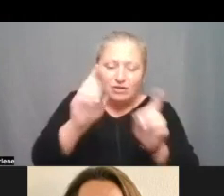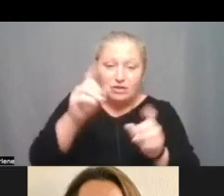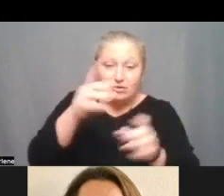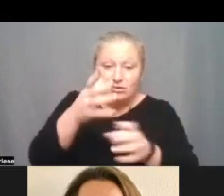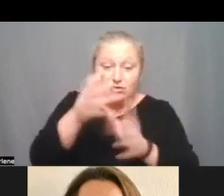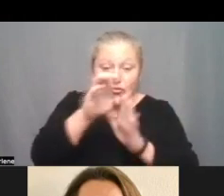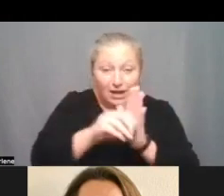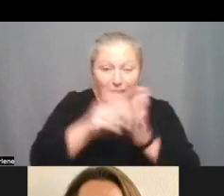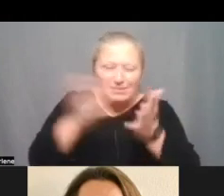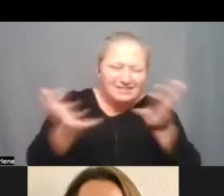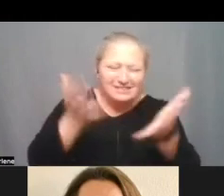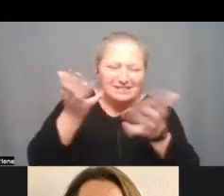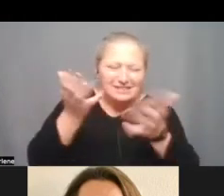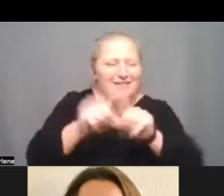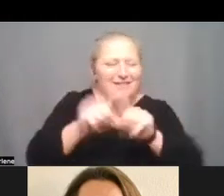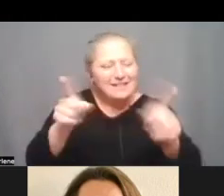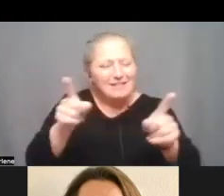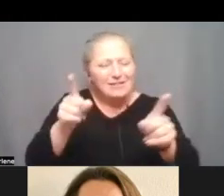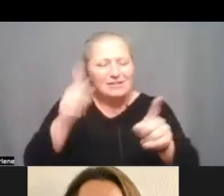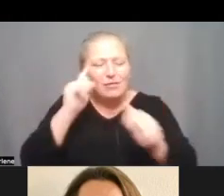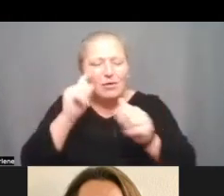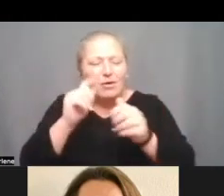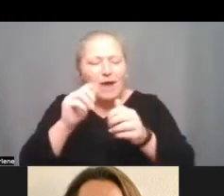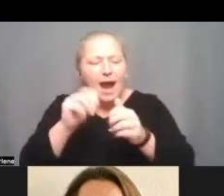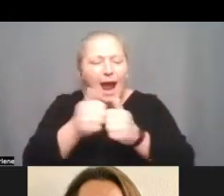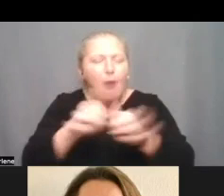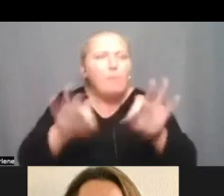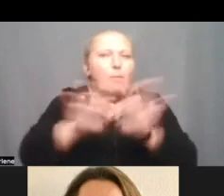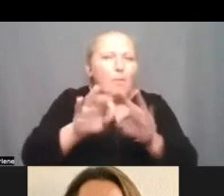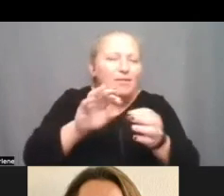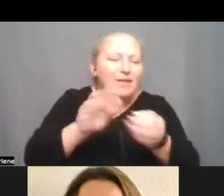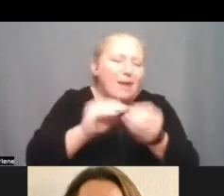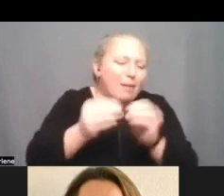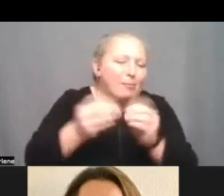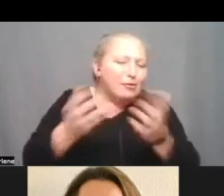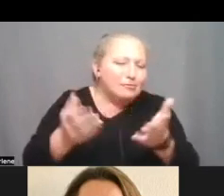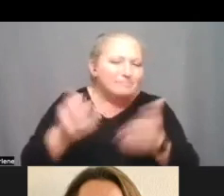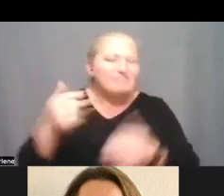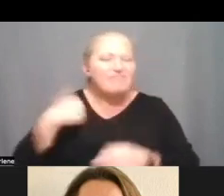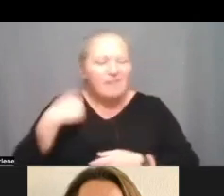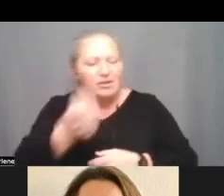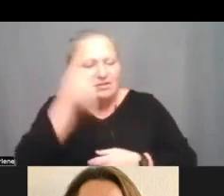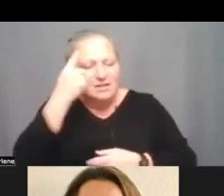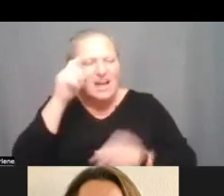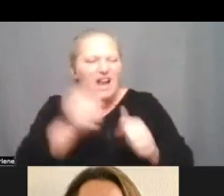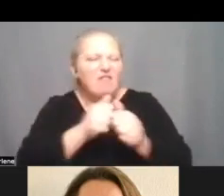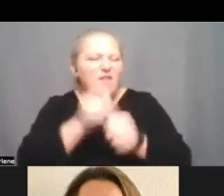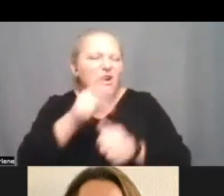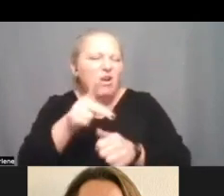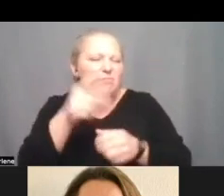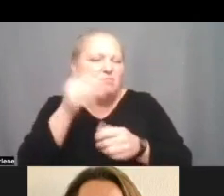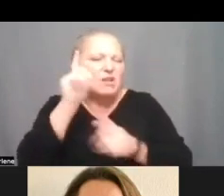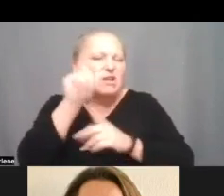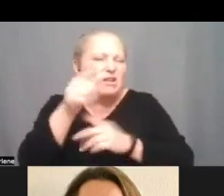so it just it just makes a difference in terms of how meaningful the number is yeah i understand um and i can we can follow up with you uh in terms